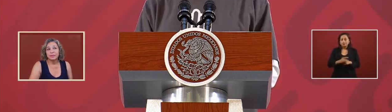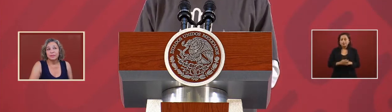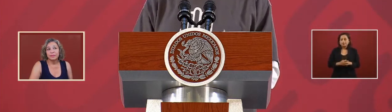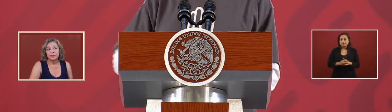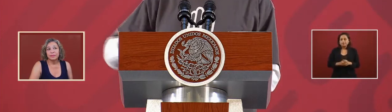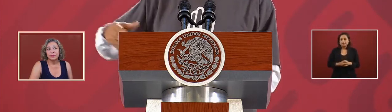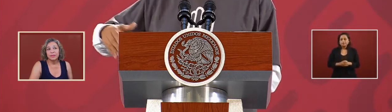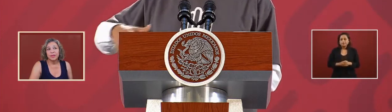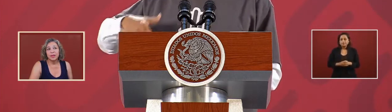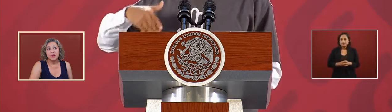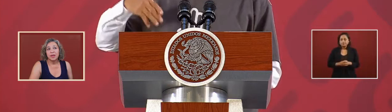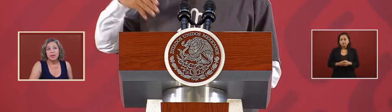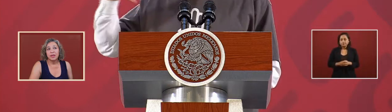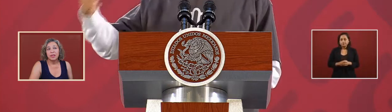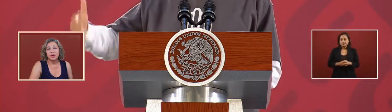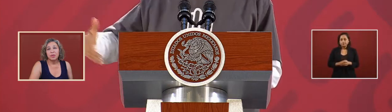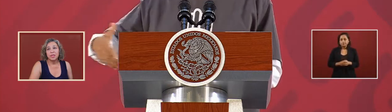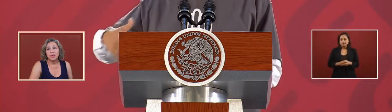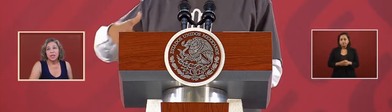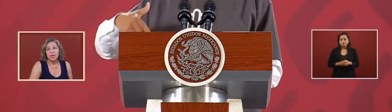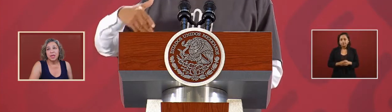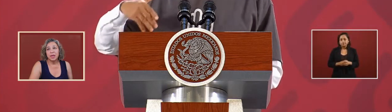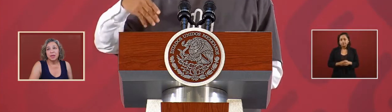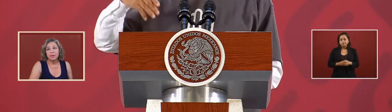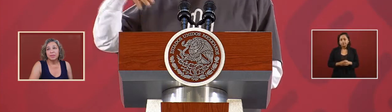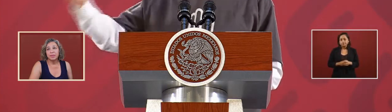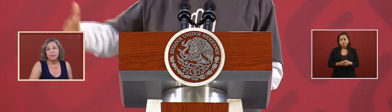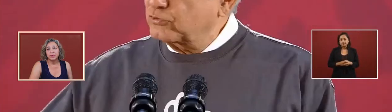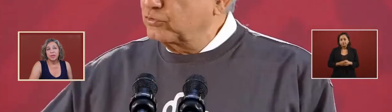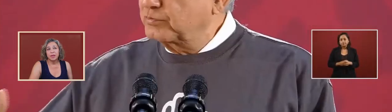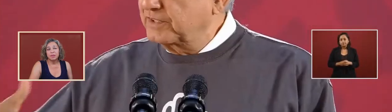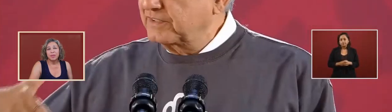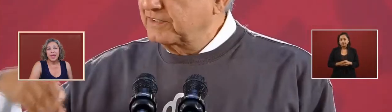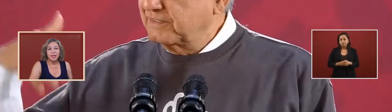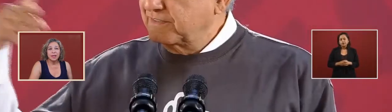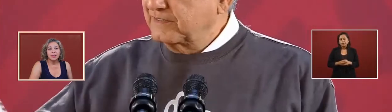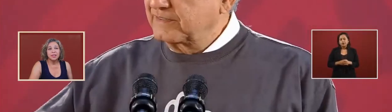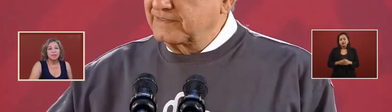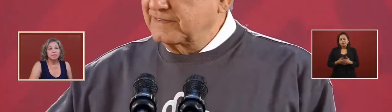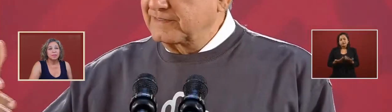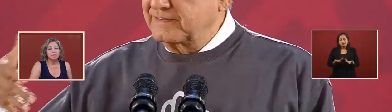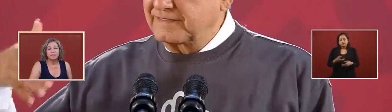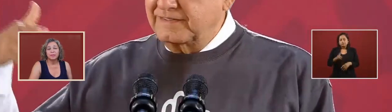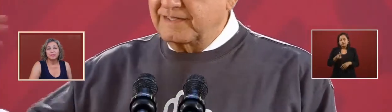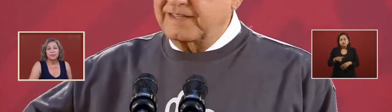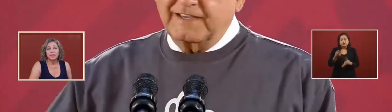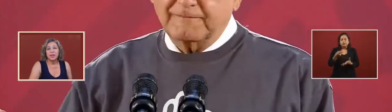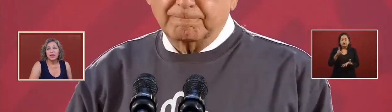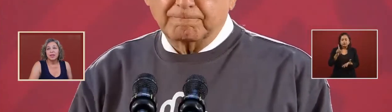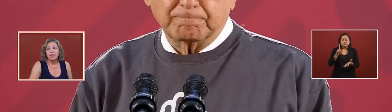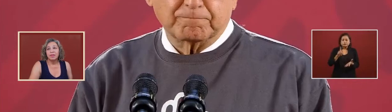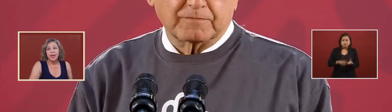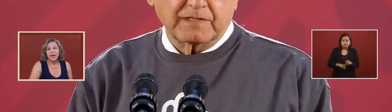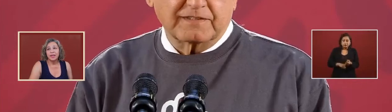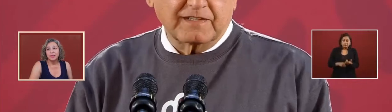so there was the bad custom that